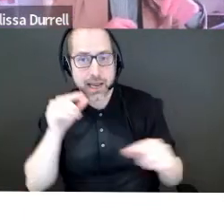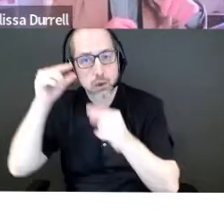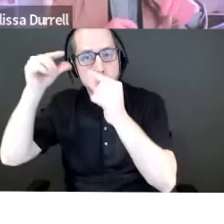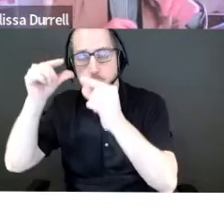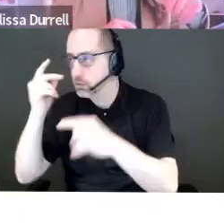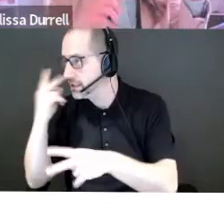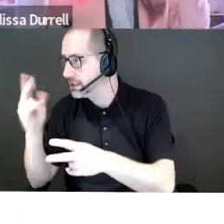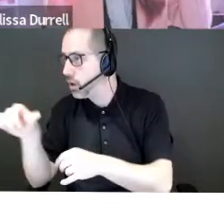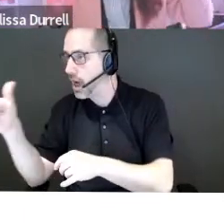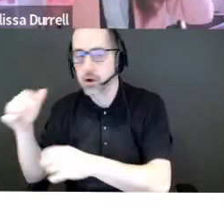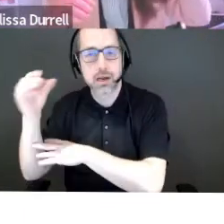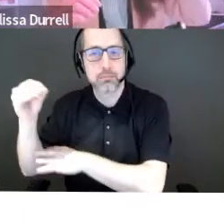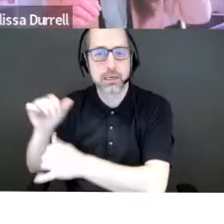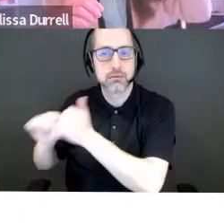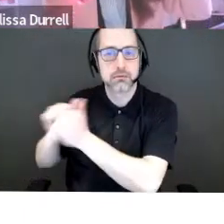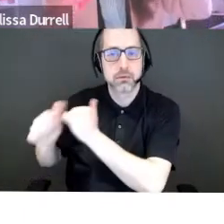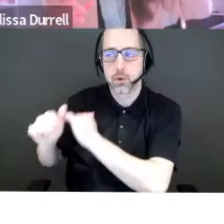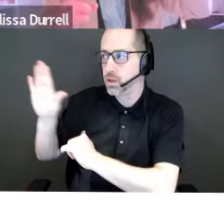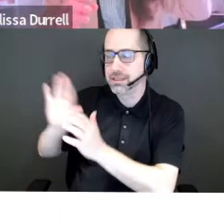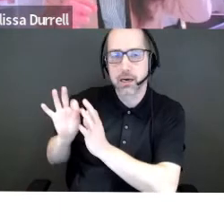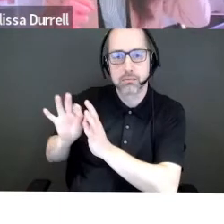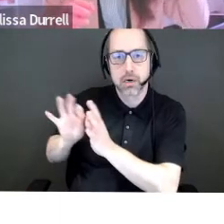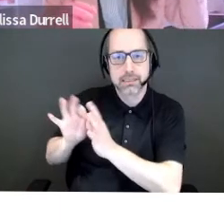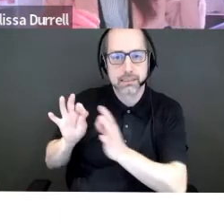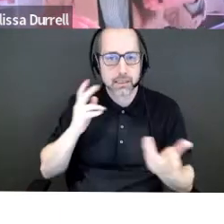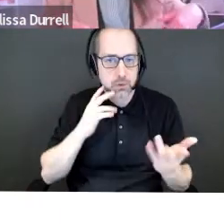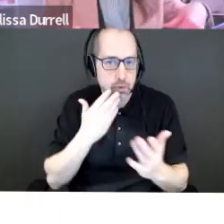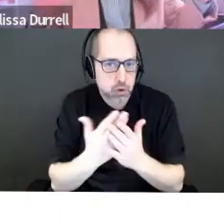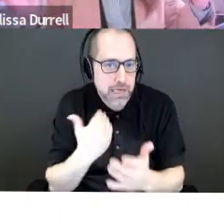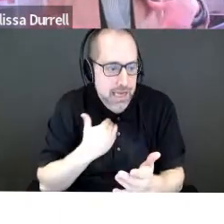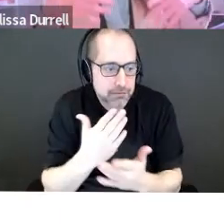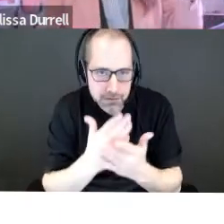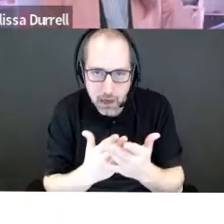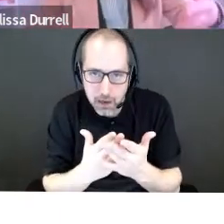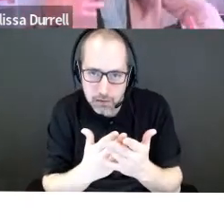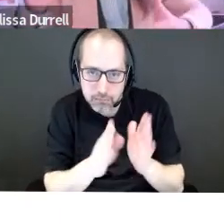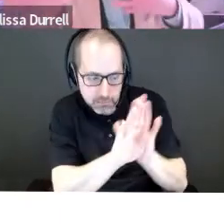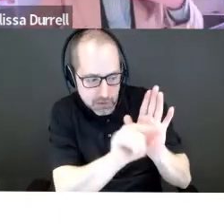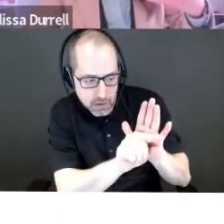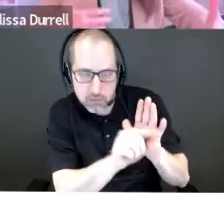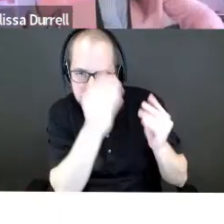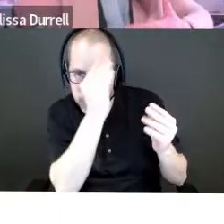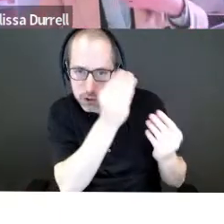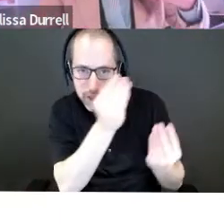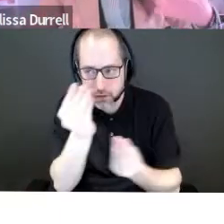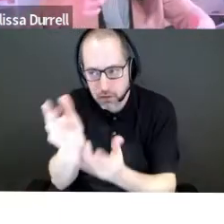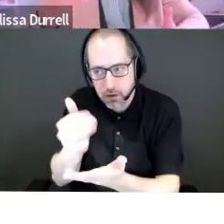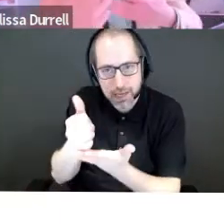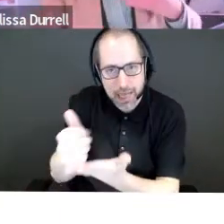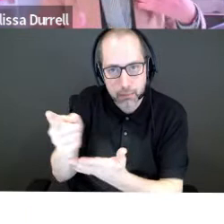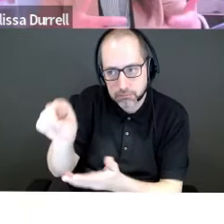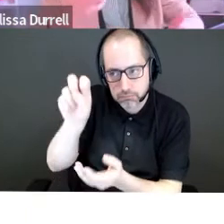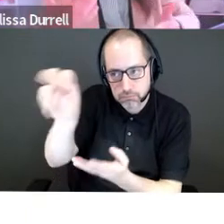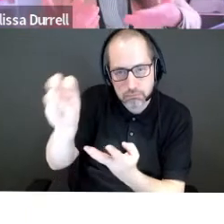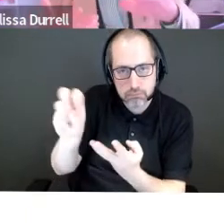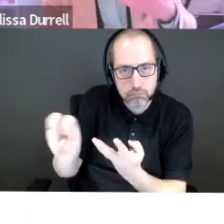competitively priced. So, you know, it's good to always have a little bit of context there, uh, and, and, and, and help the angel along with